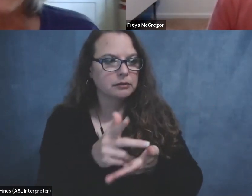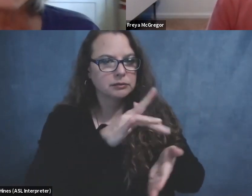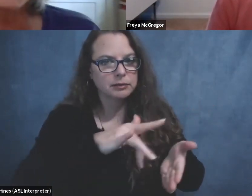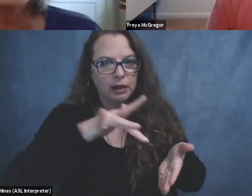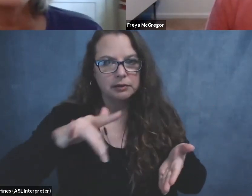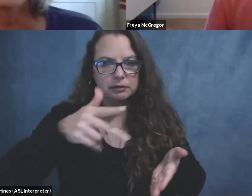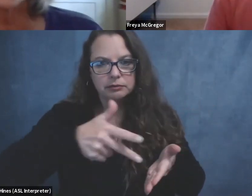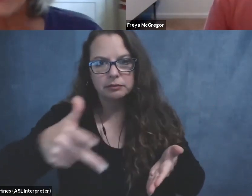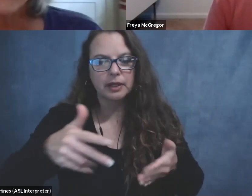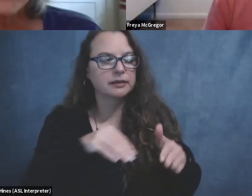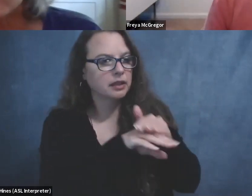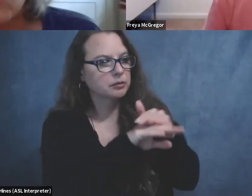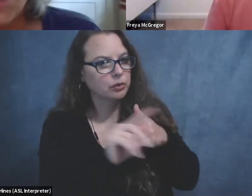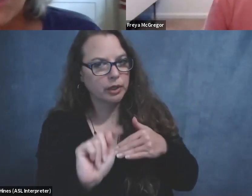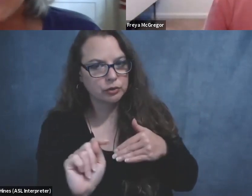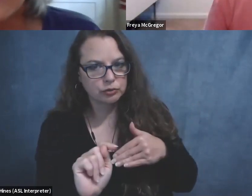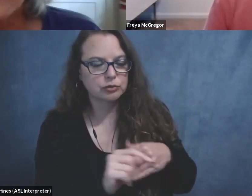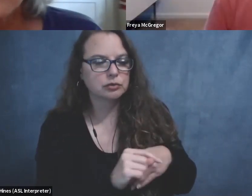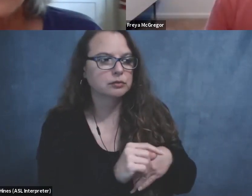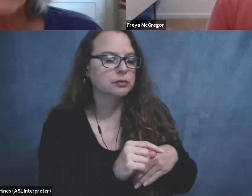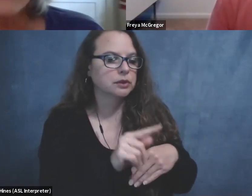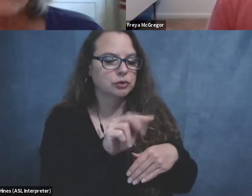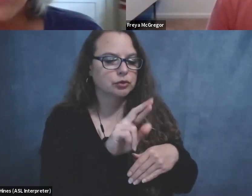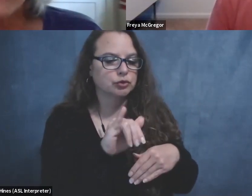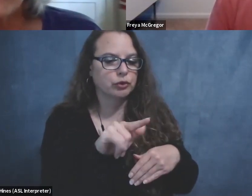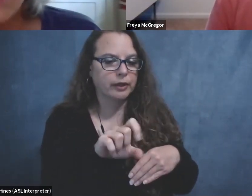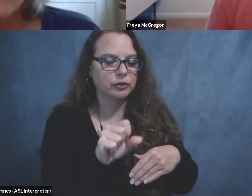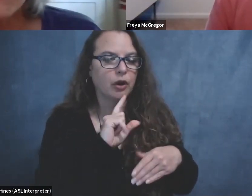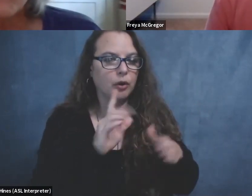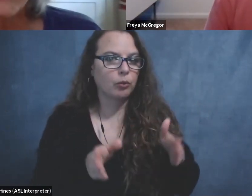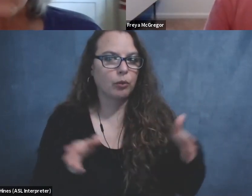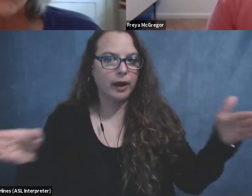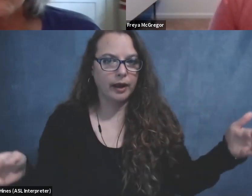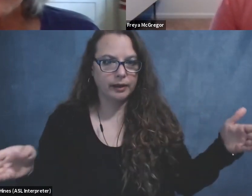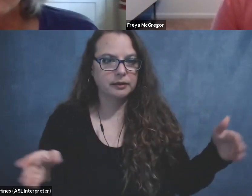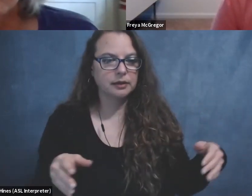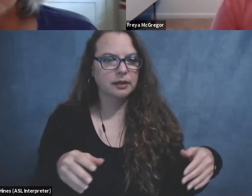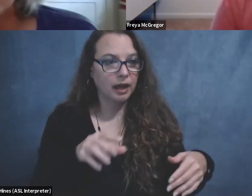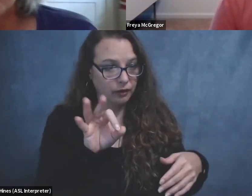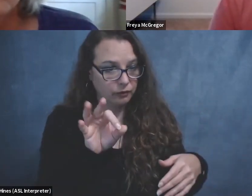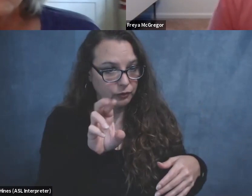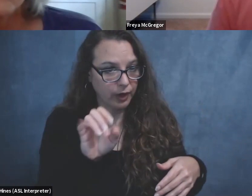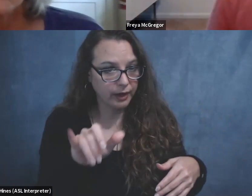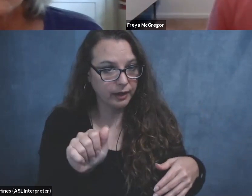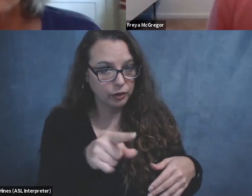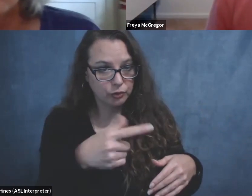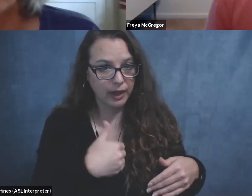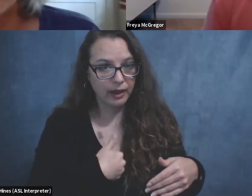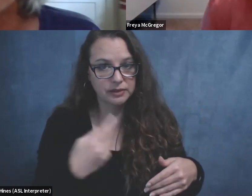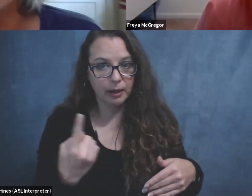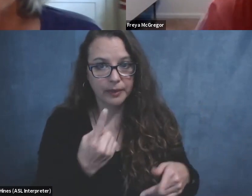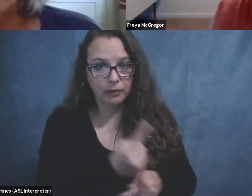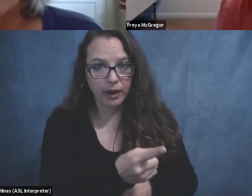restrooms. The trails are wide. In fact, Fred, you have something, don't you that. Yep. It's in the chat.